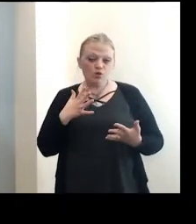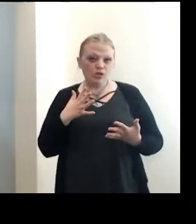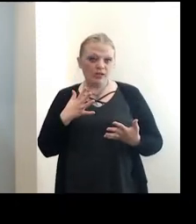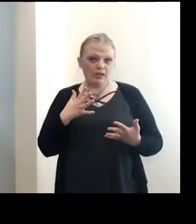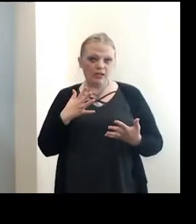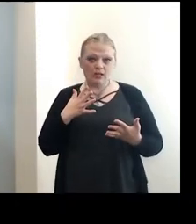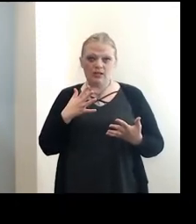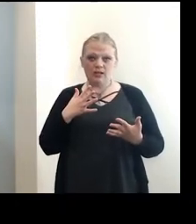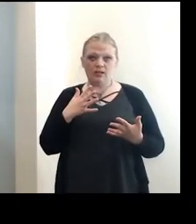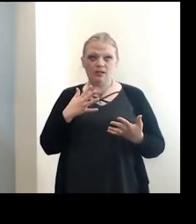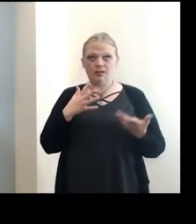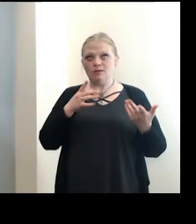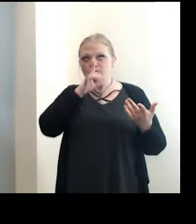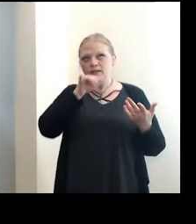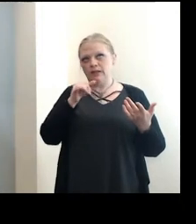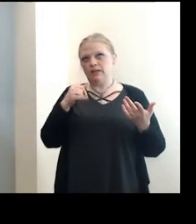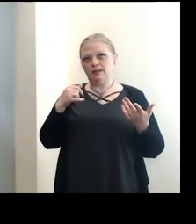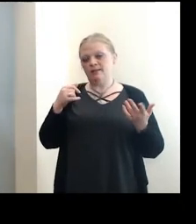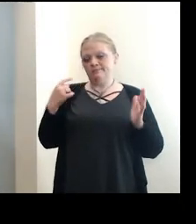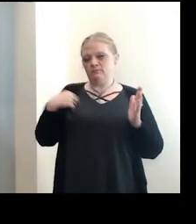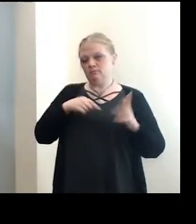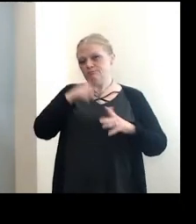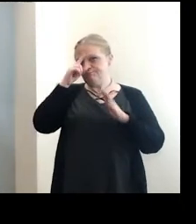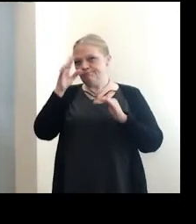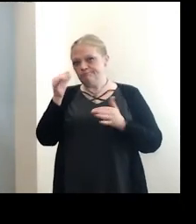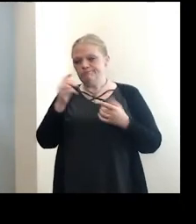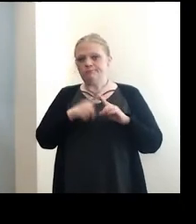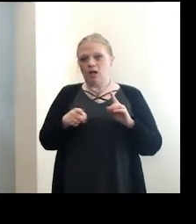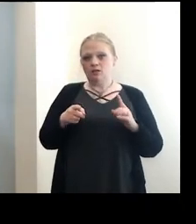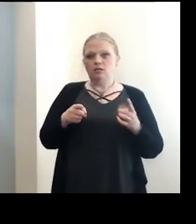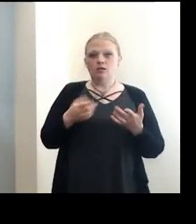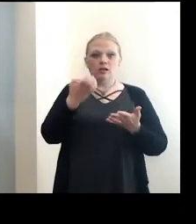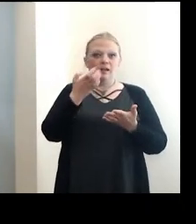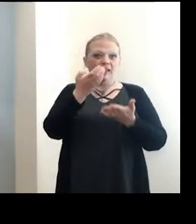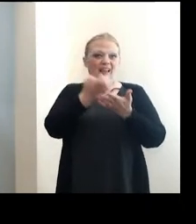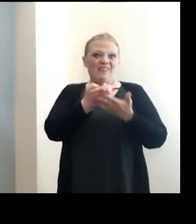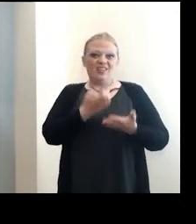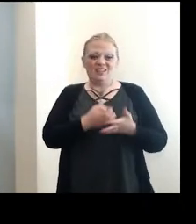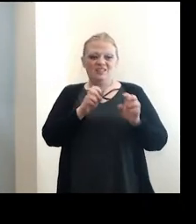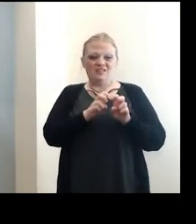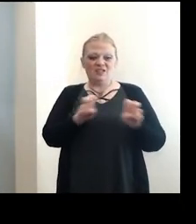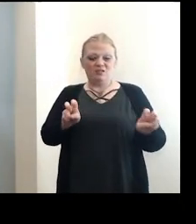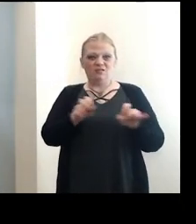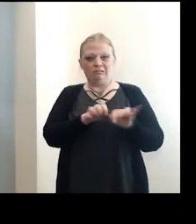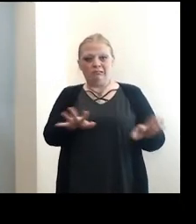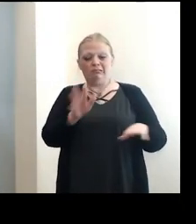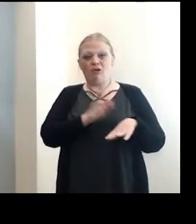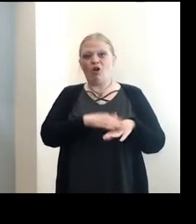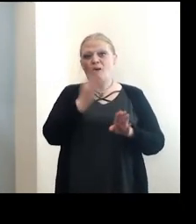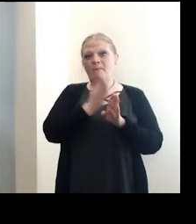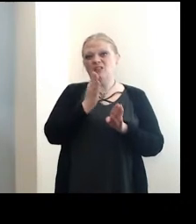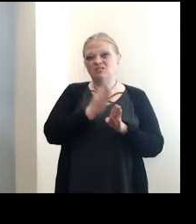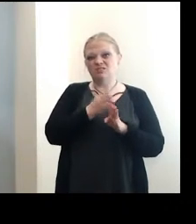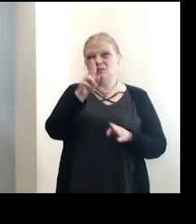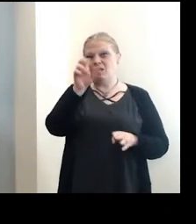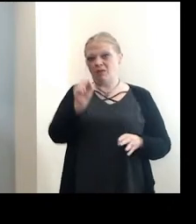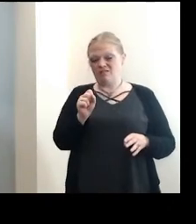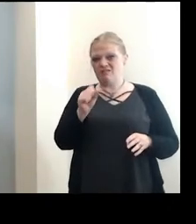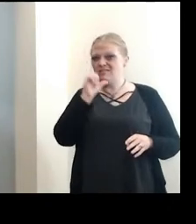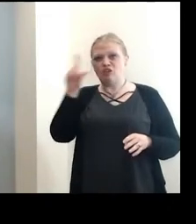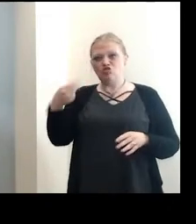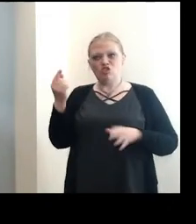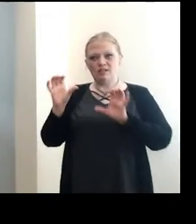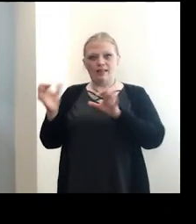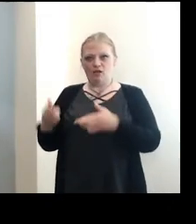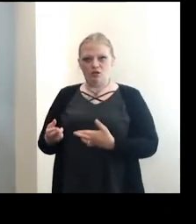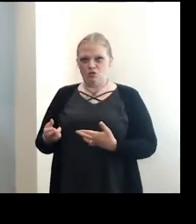um, and not unexpected. We're finding that we're seeing of evidence of transmission on the school bus. So not only in the classroom, and this is